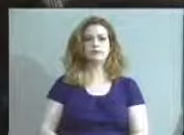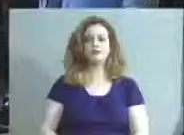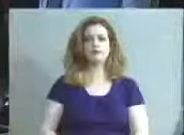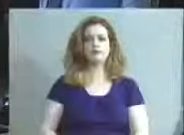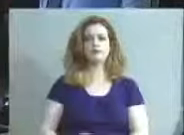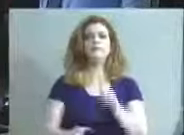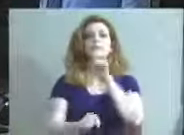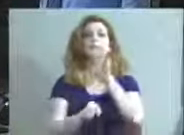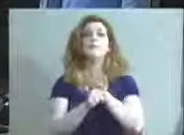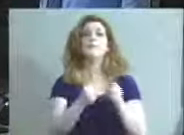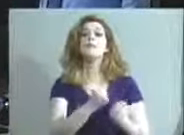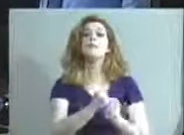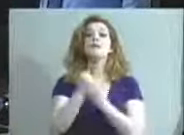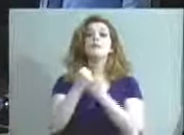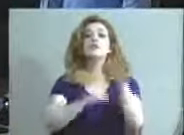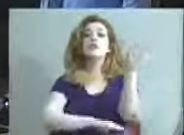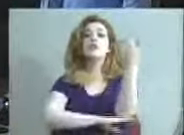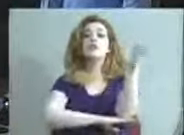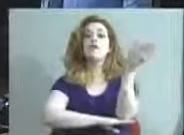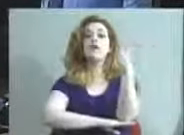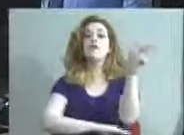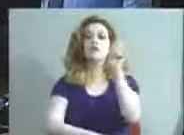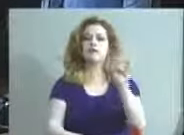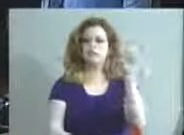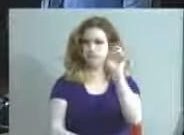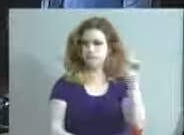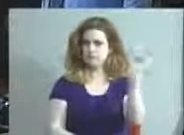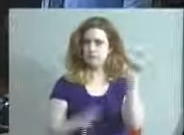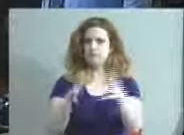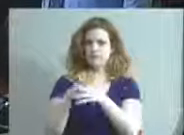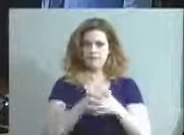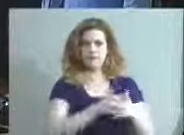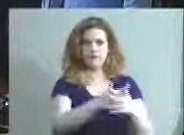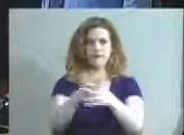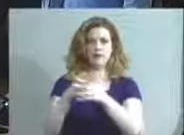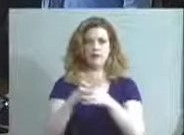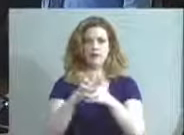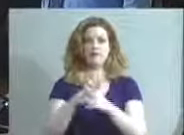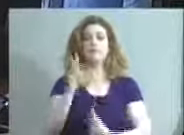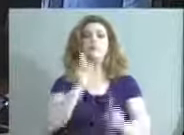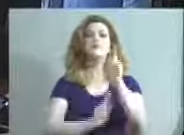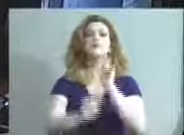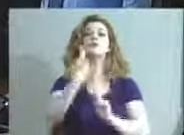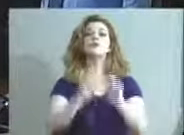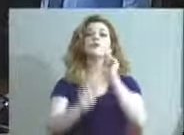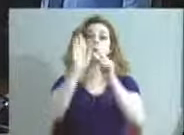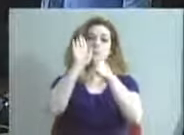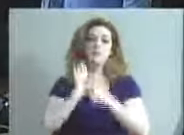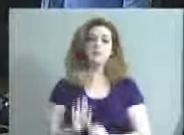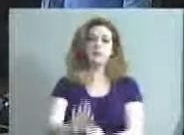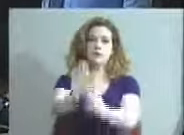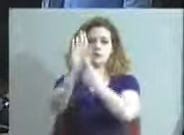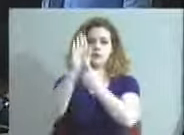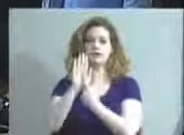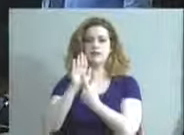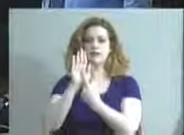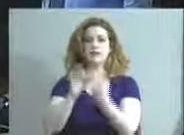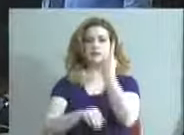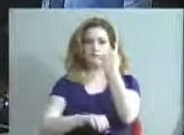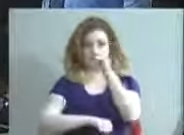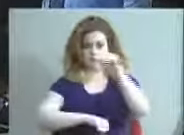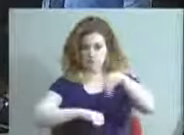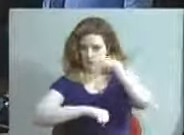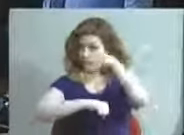I pledge allegiance to the flag of the United States of America and to the Republic for which it